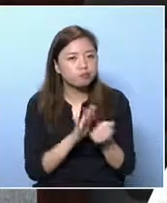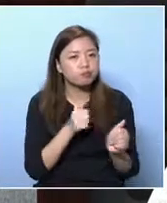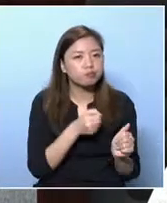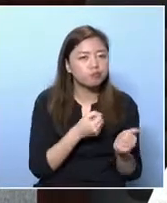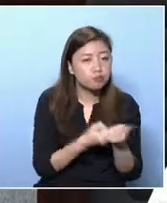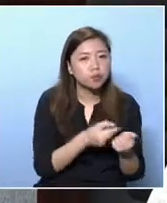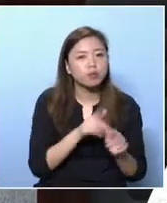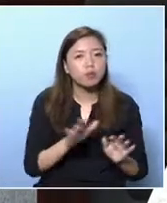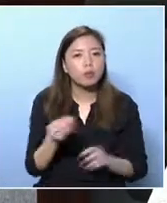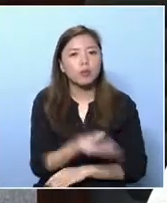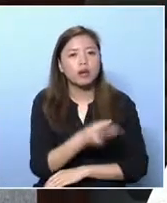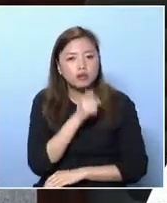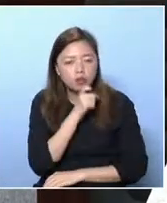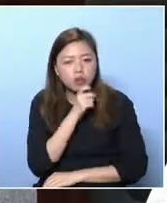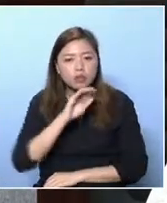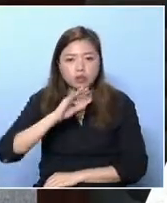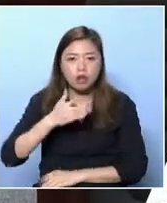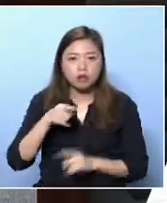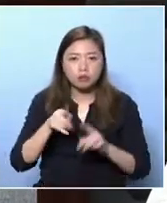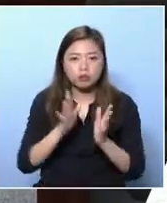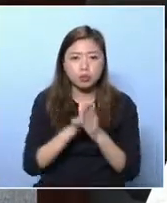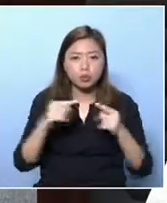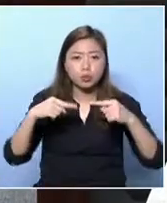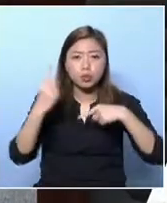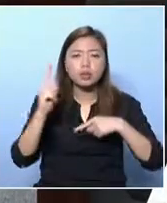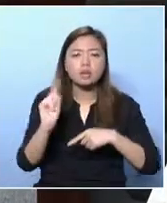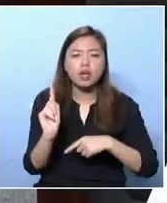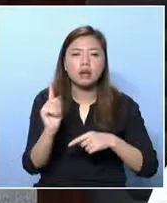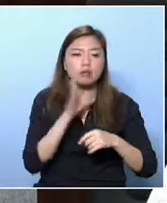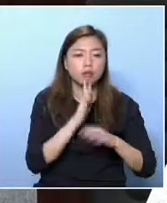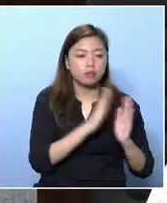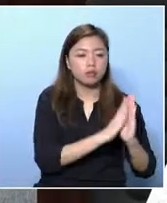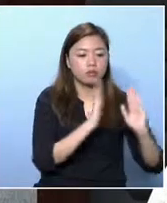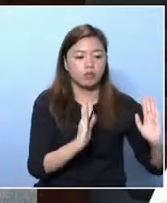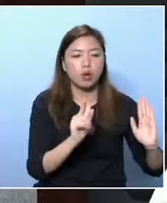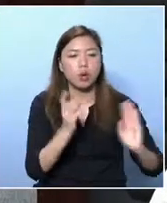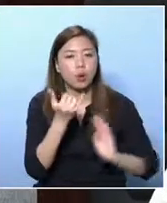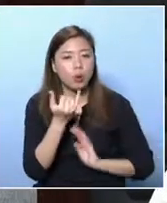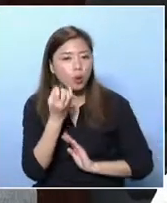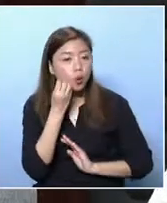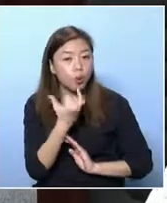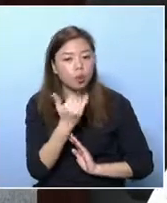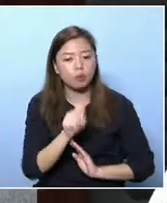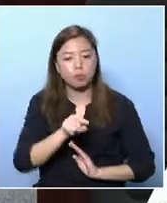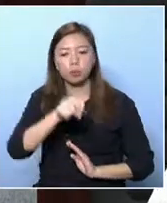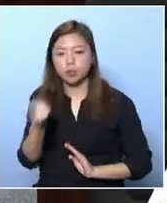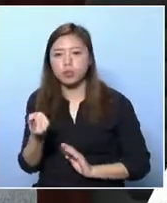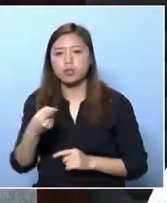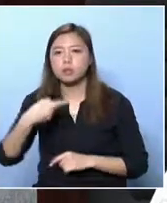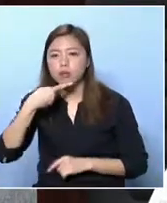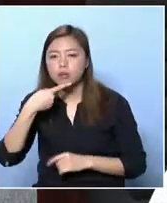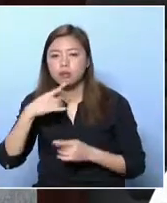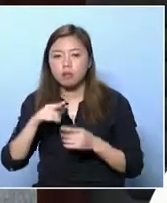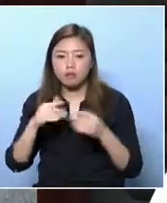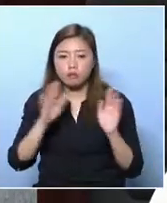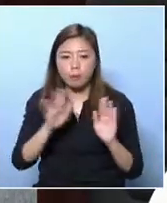these students will get some sort of support some way. But when they progress to P1 at